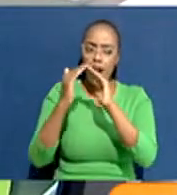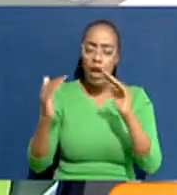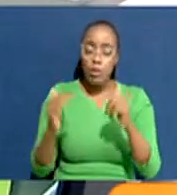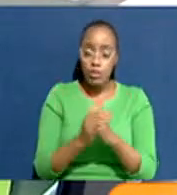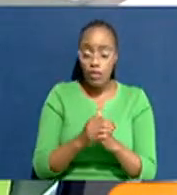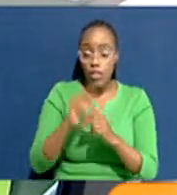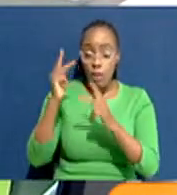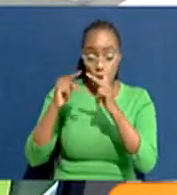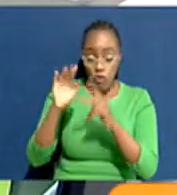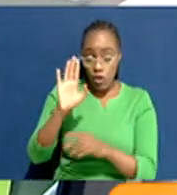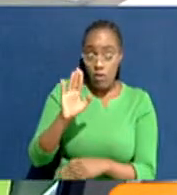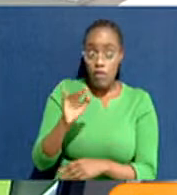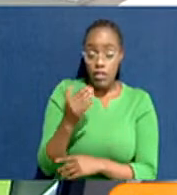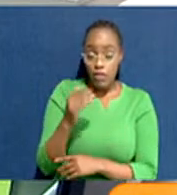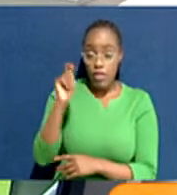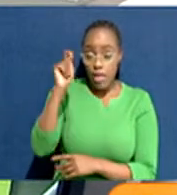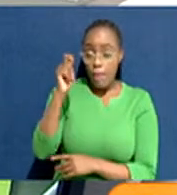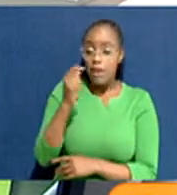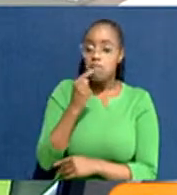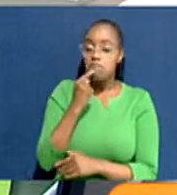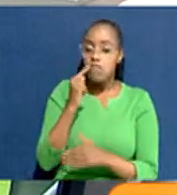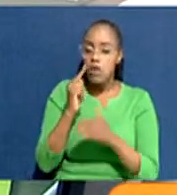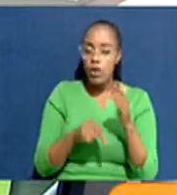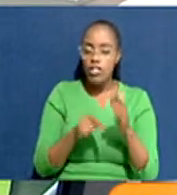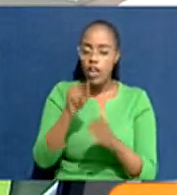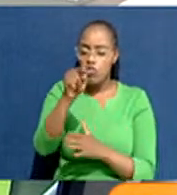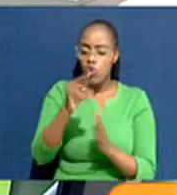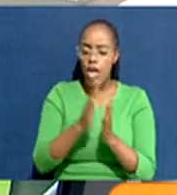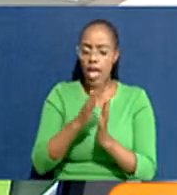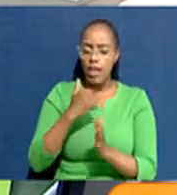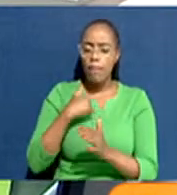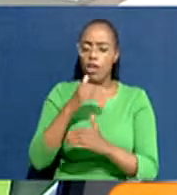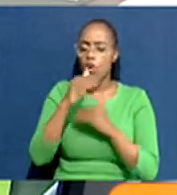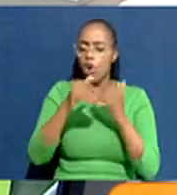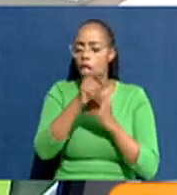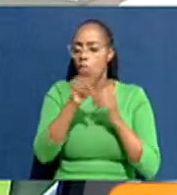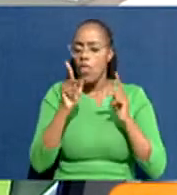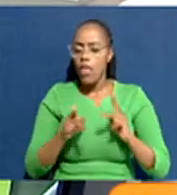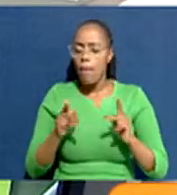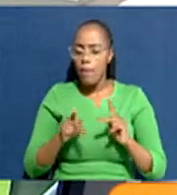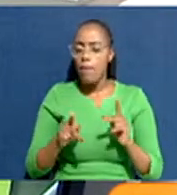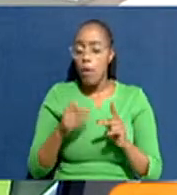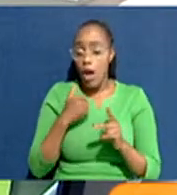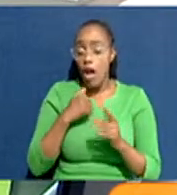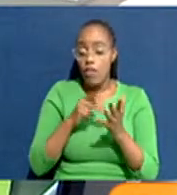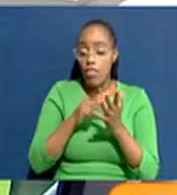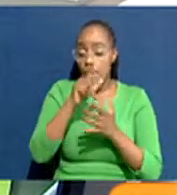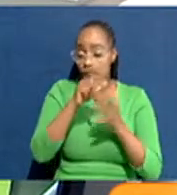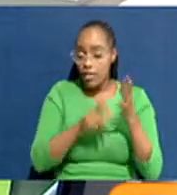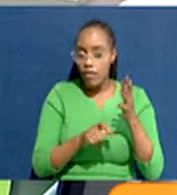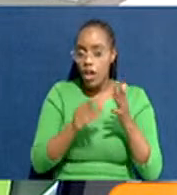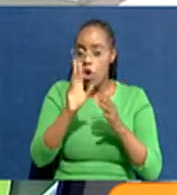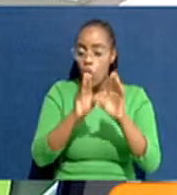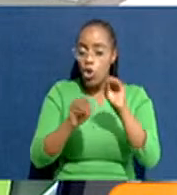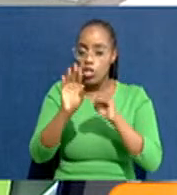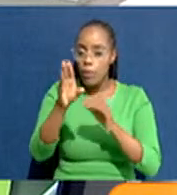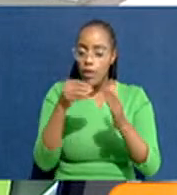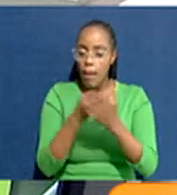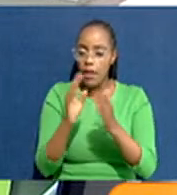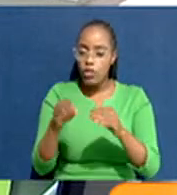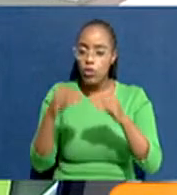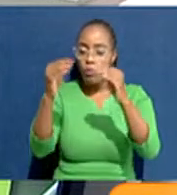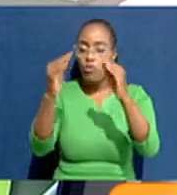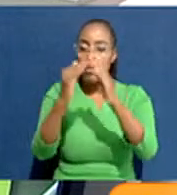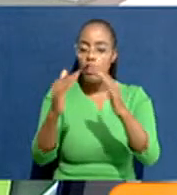The president does acknowledge that and says that you and I and everybody who has a payslip should now contribute the money. To provide